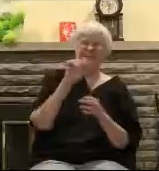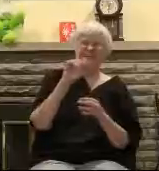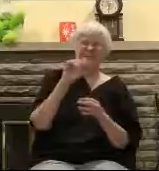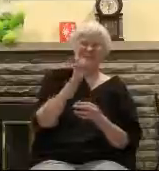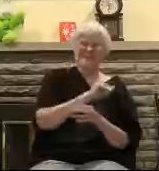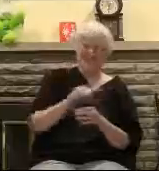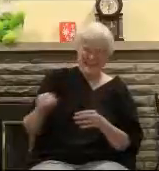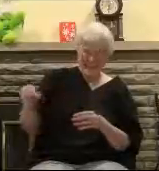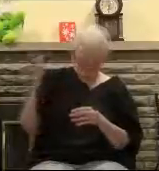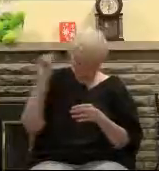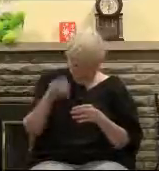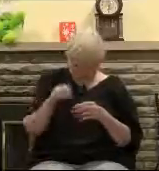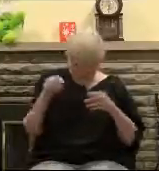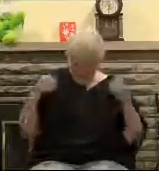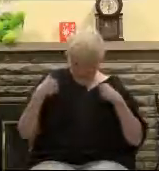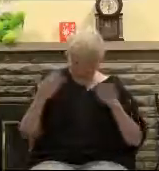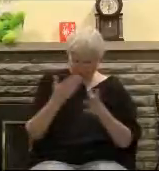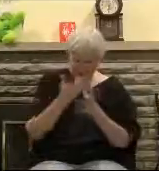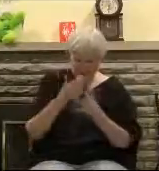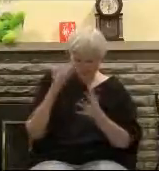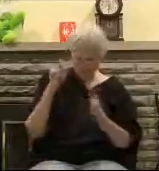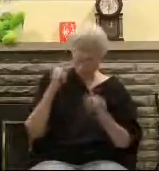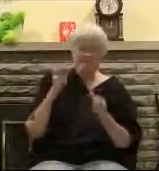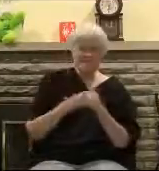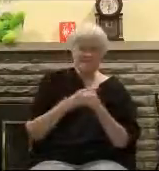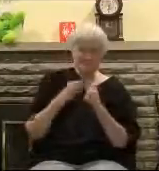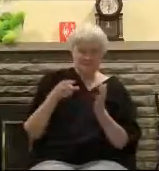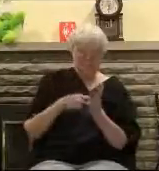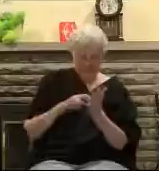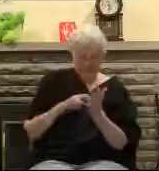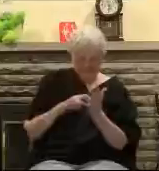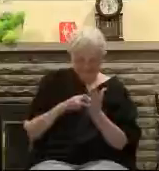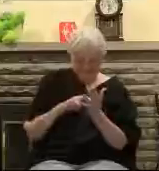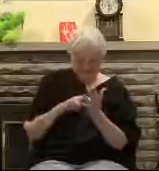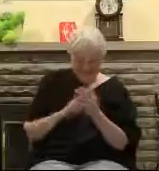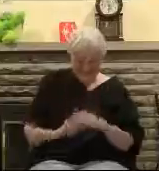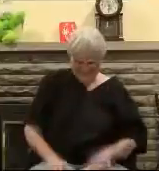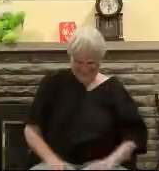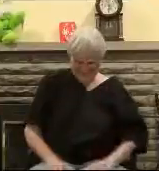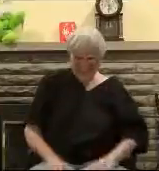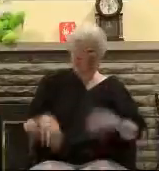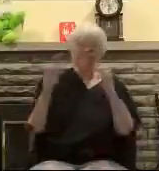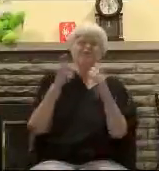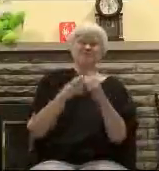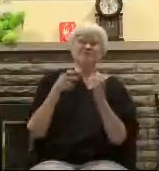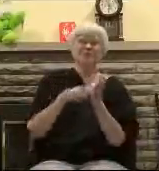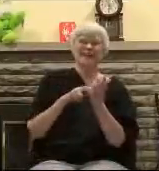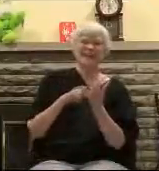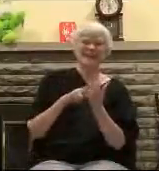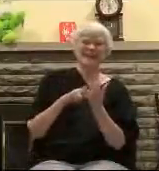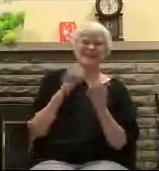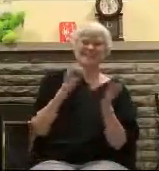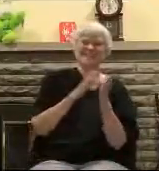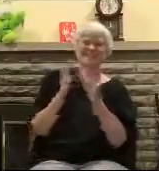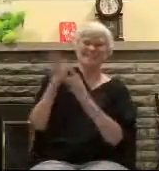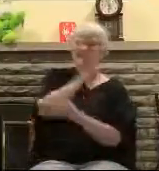truth you ought to know that and share it with them Now let's look real quickly The first implication of the resurrection of Jesus